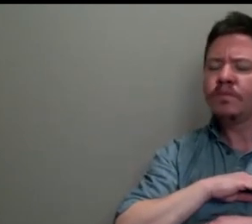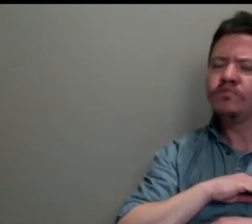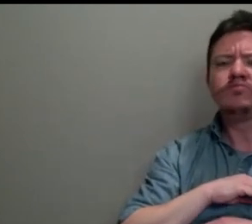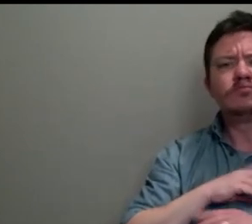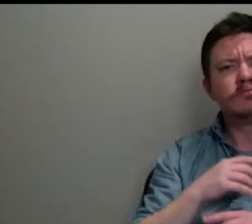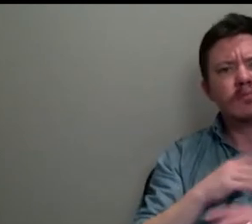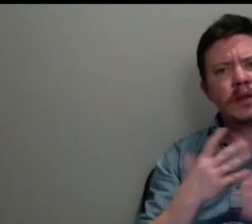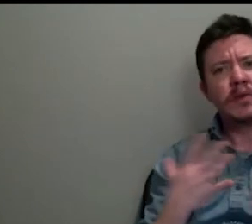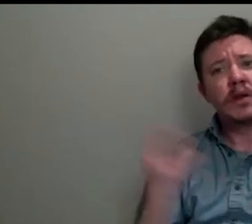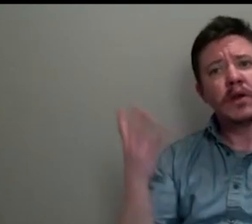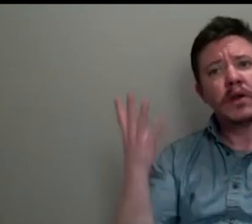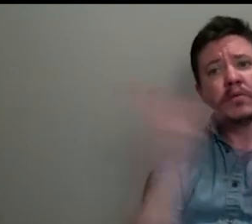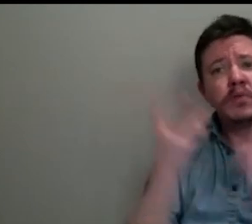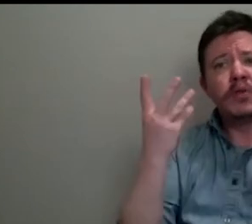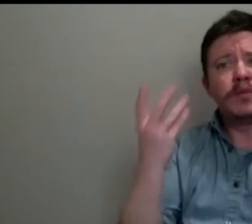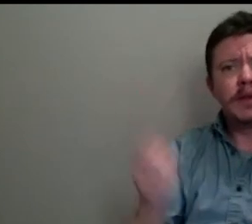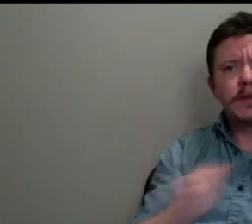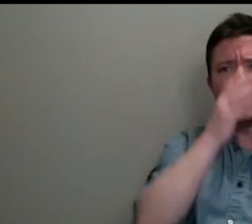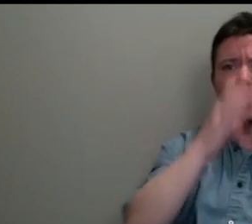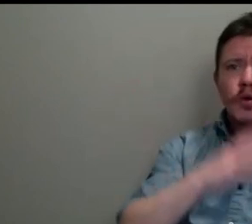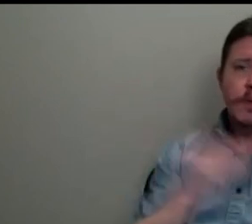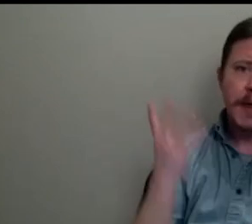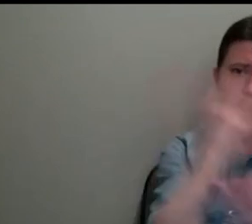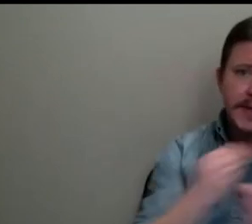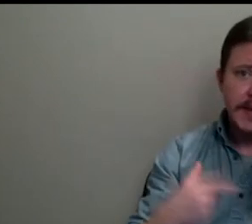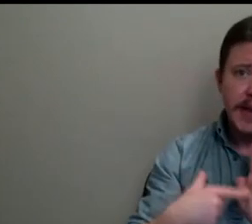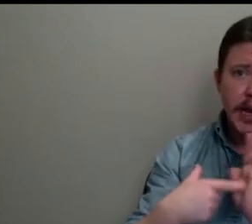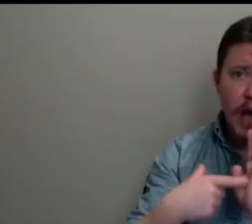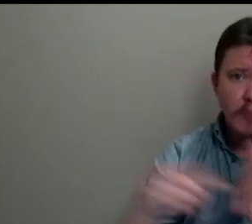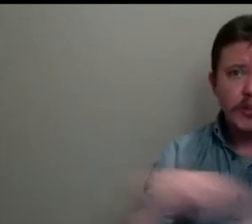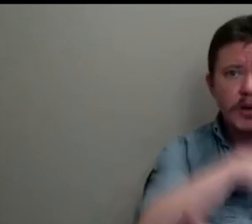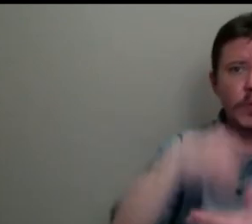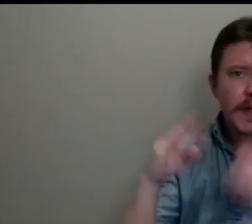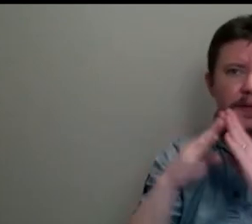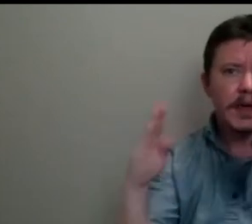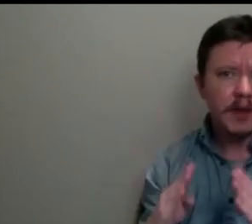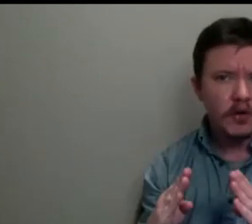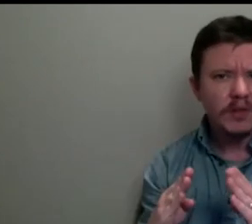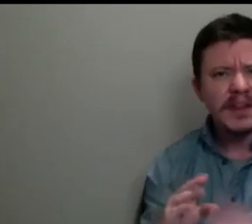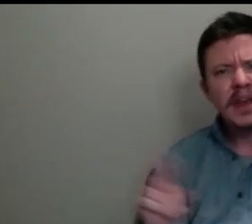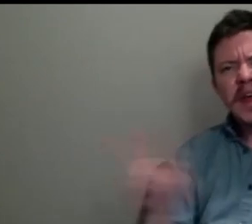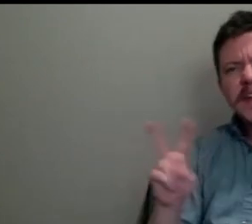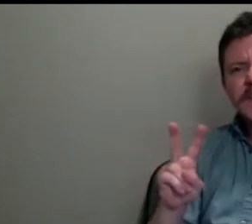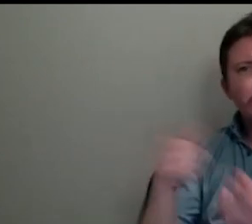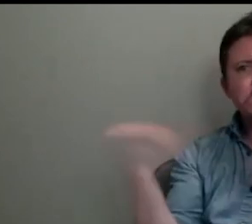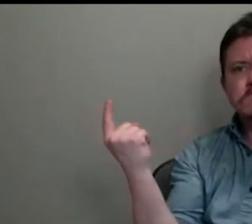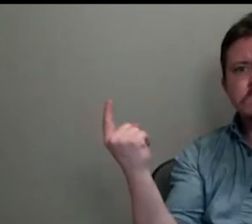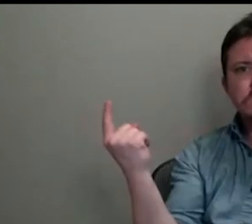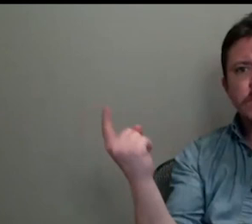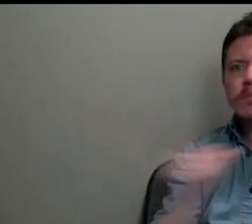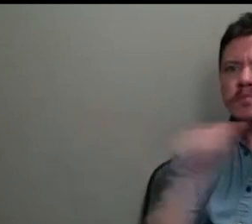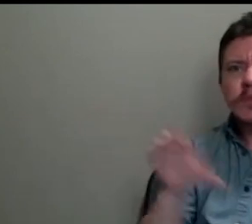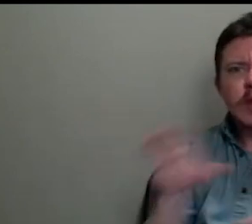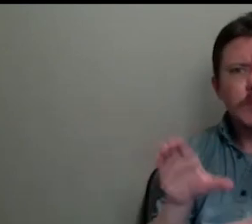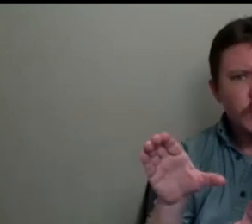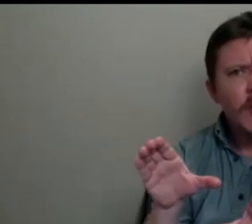beautifulness and a sort of woman as an aesthetic object often in the interior. And he really doesn't do that. He just makes them look incredibly